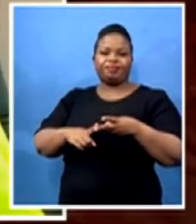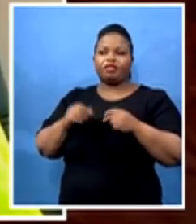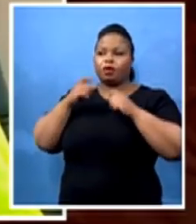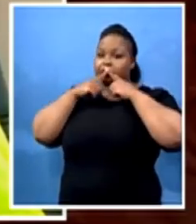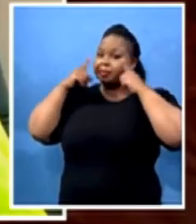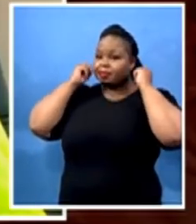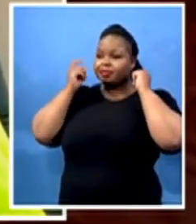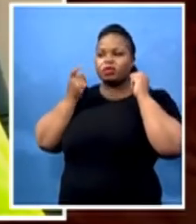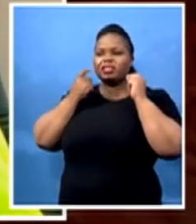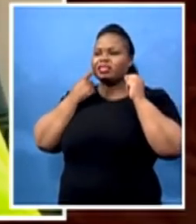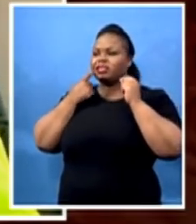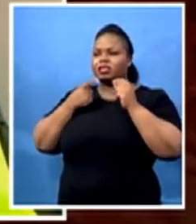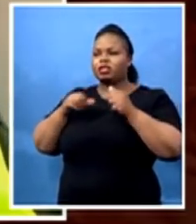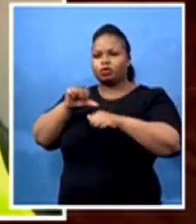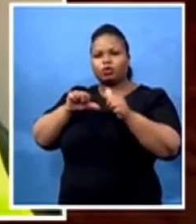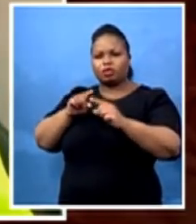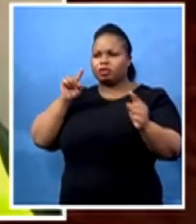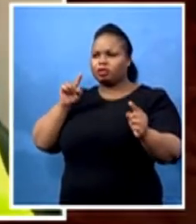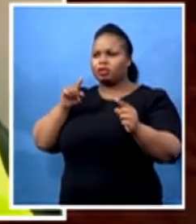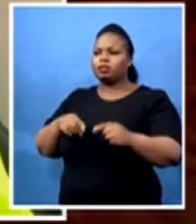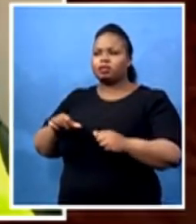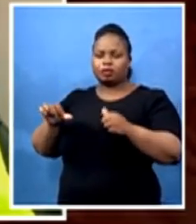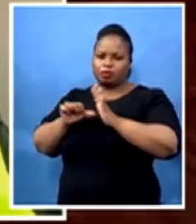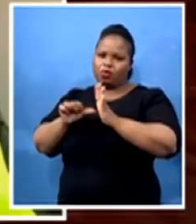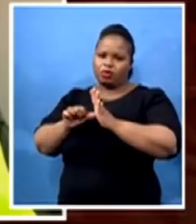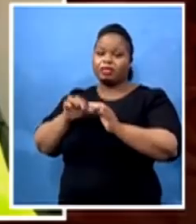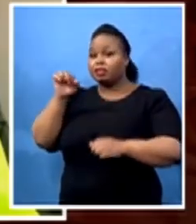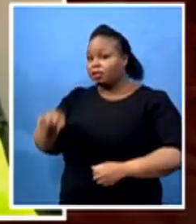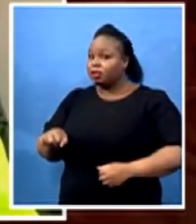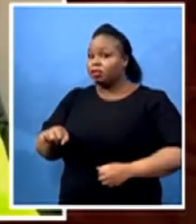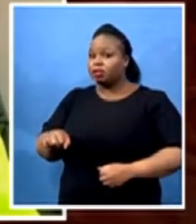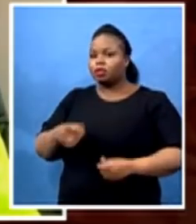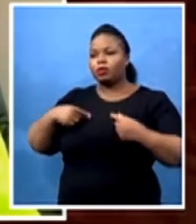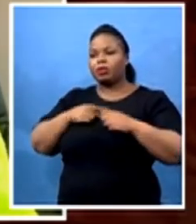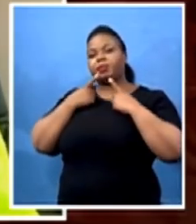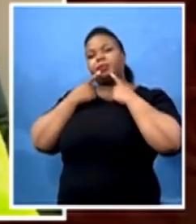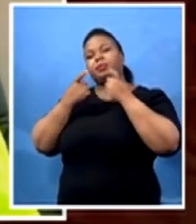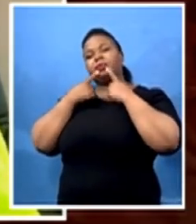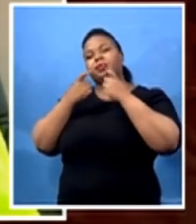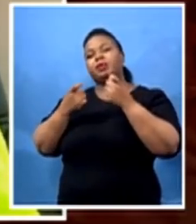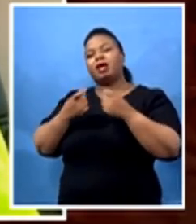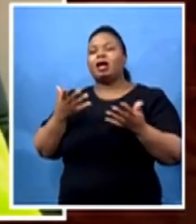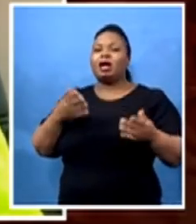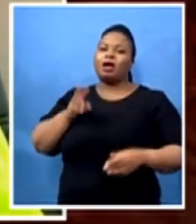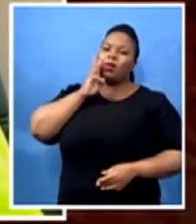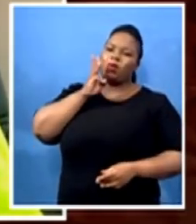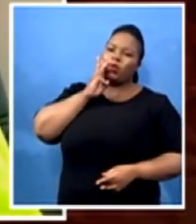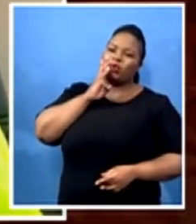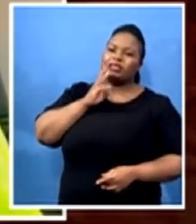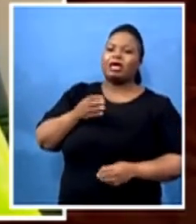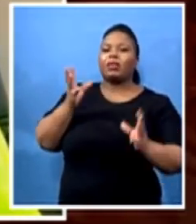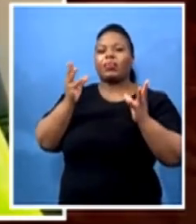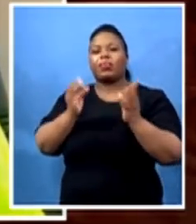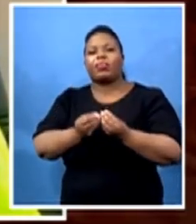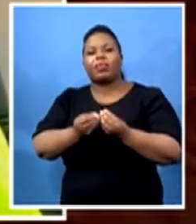it's key. Yes, we are complaining of issues of water challenges in most of our areas and even